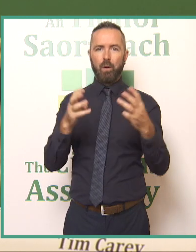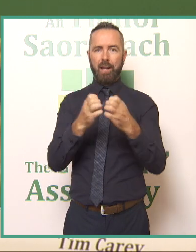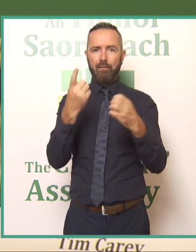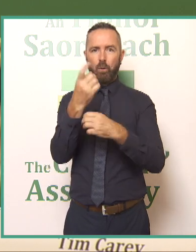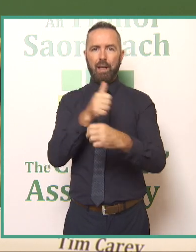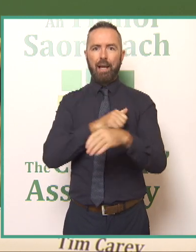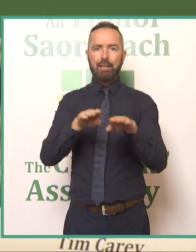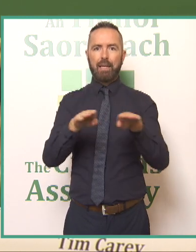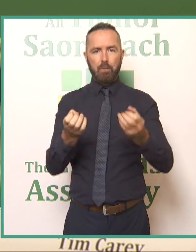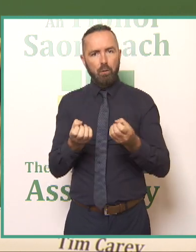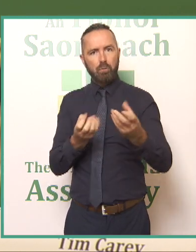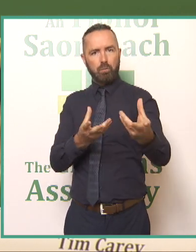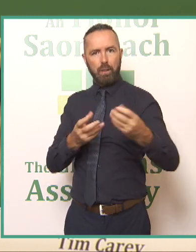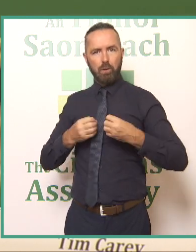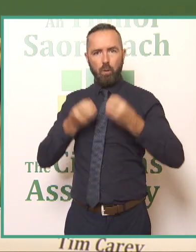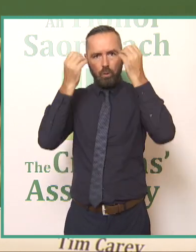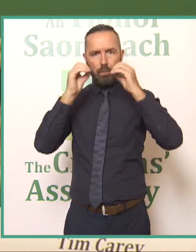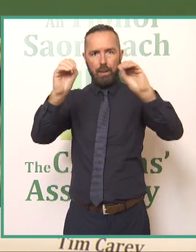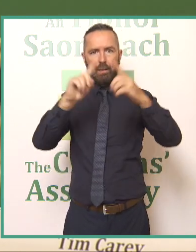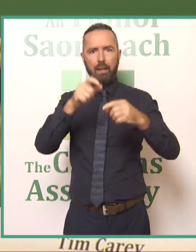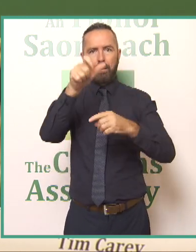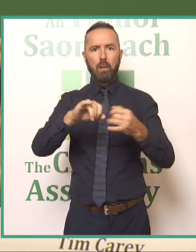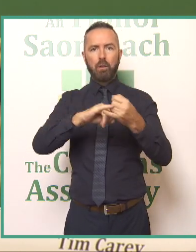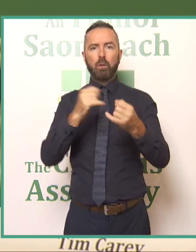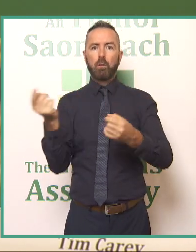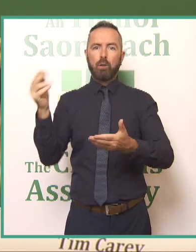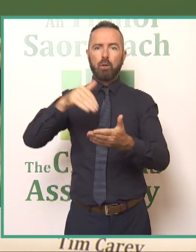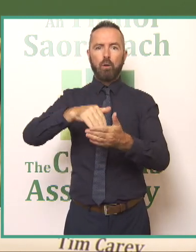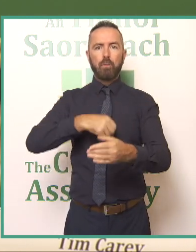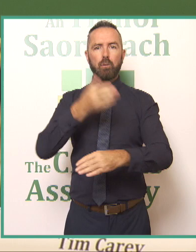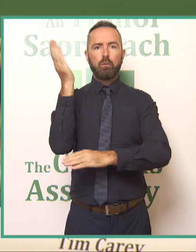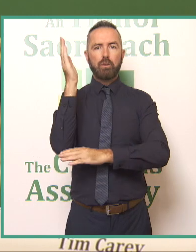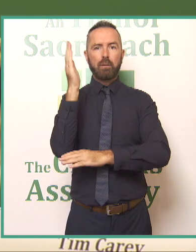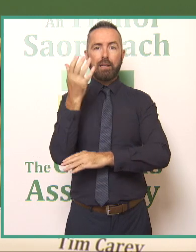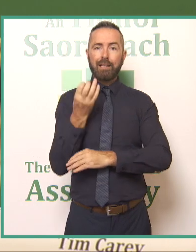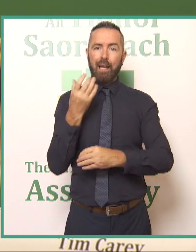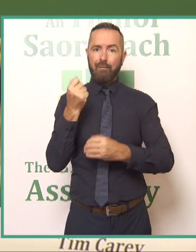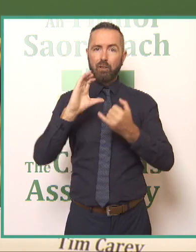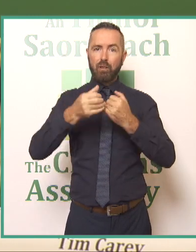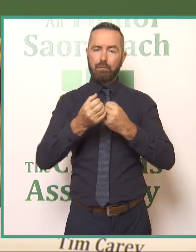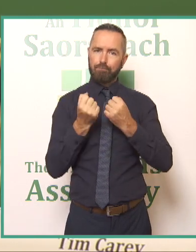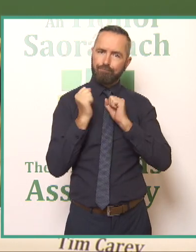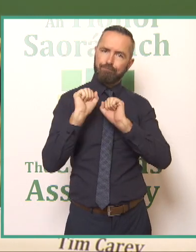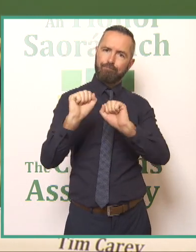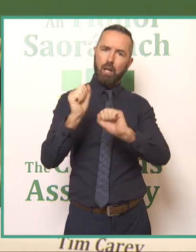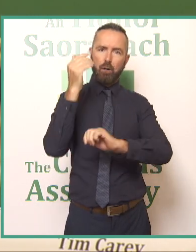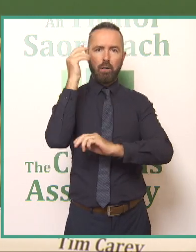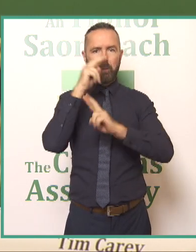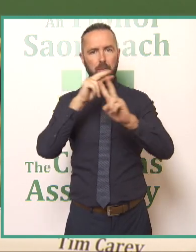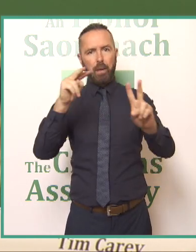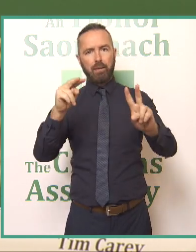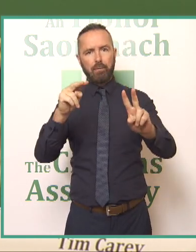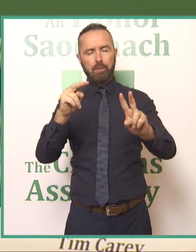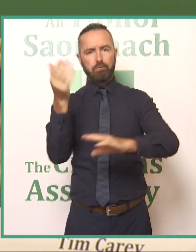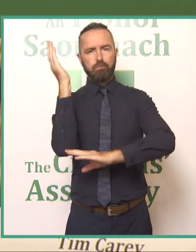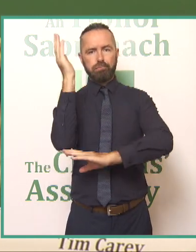opinions but also everyone who comes to present is getting to and give their perspectives and will maintain our principles of